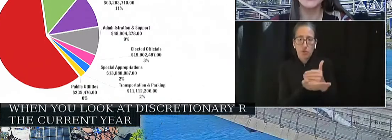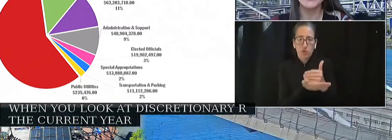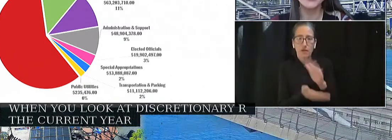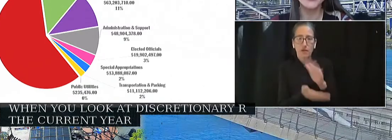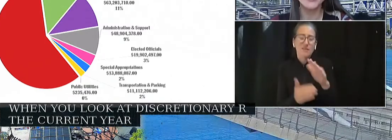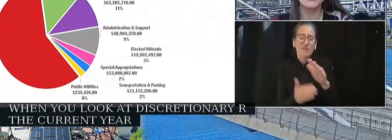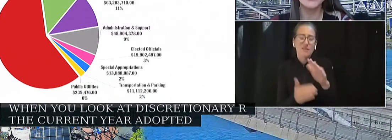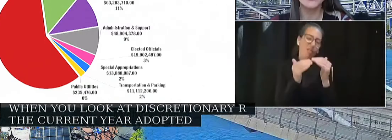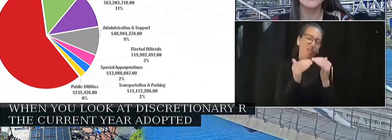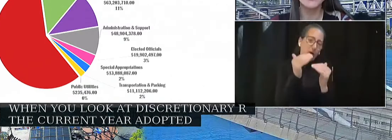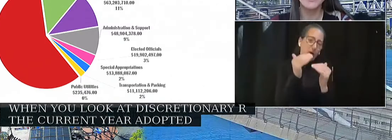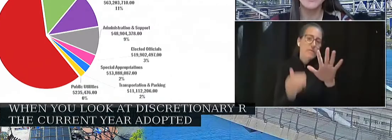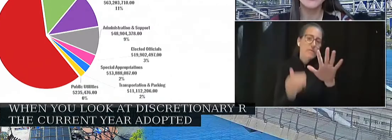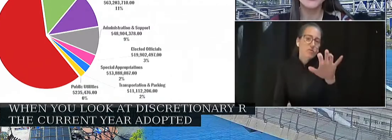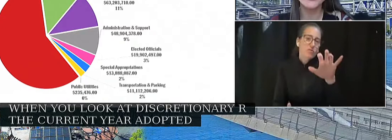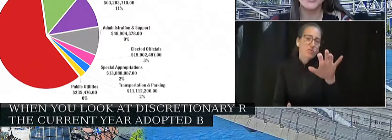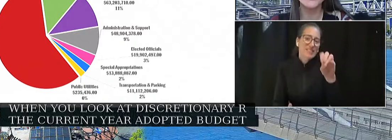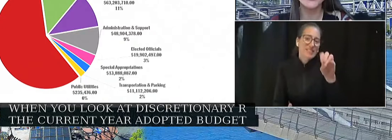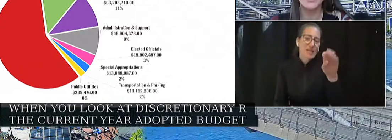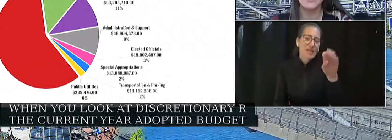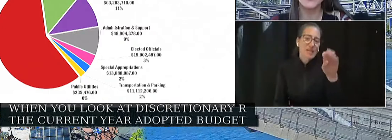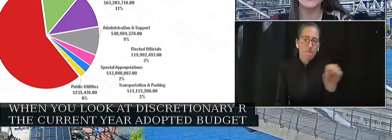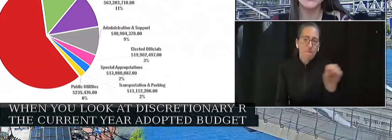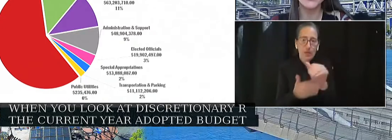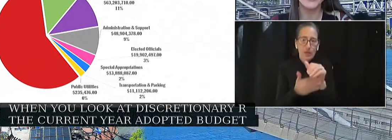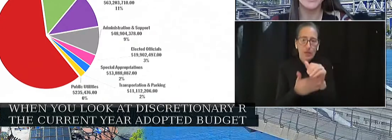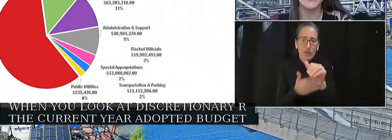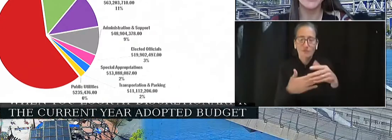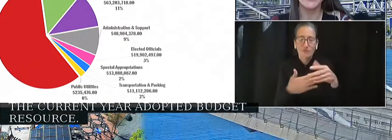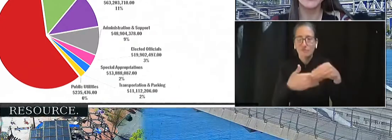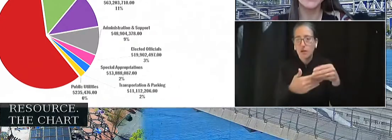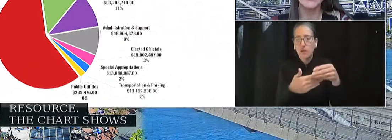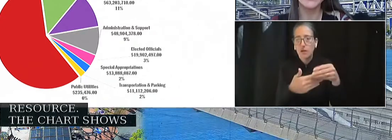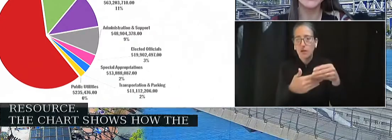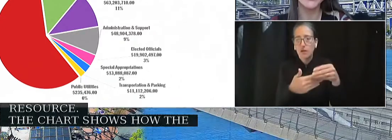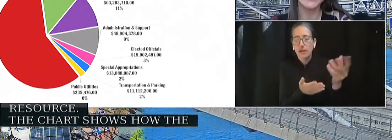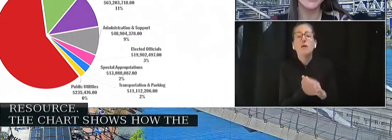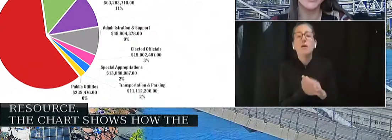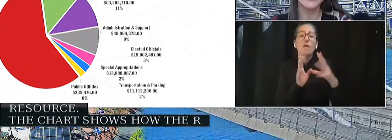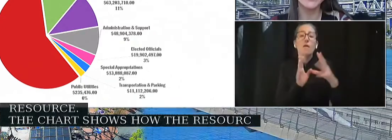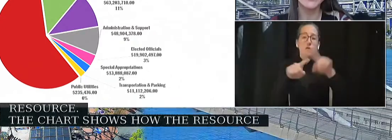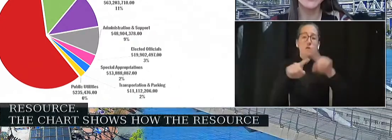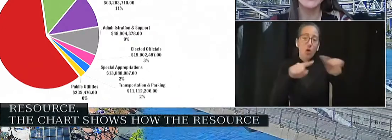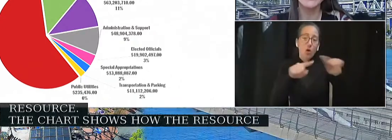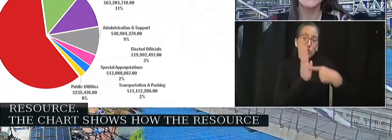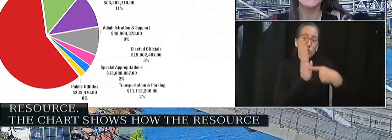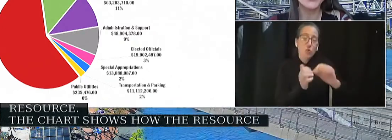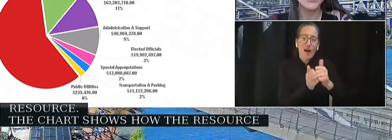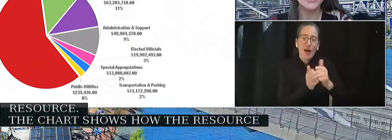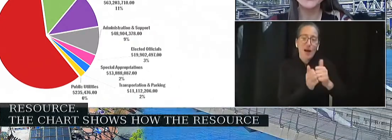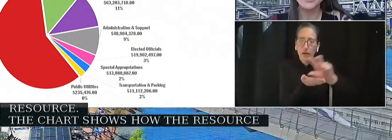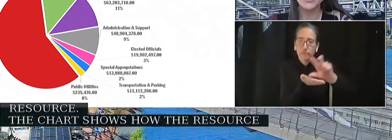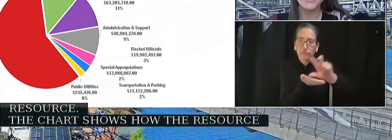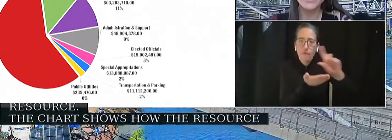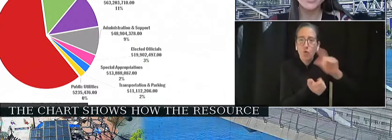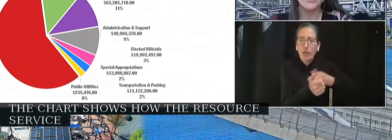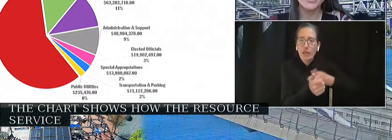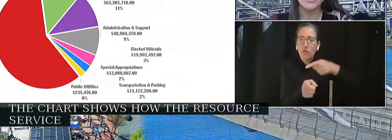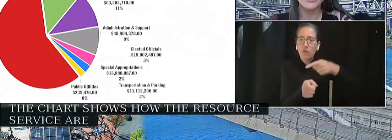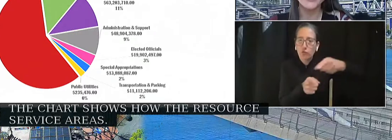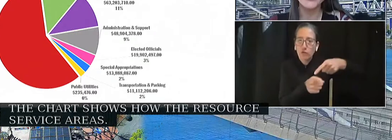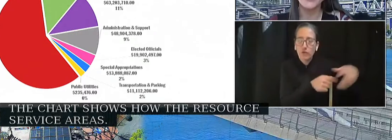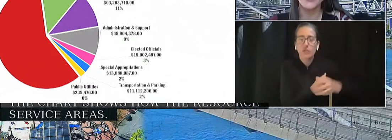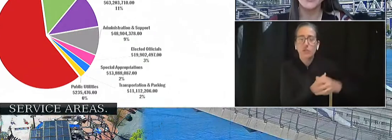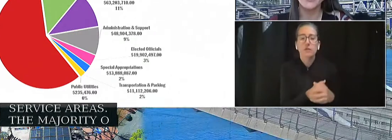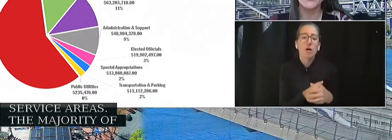in discretionary resource. The chart shows how the resources are allocated amongst the city's service areas. The majority of general fund